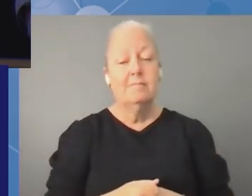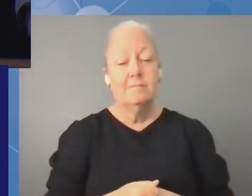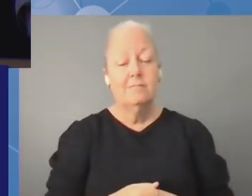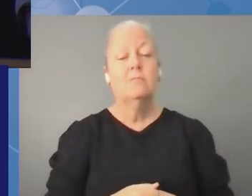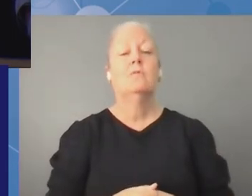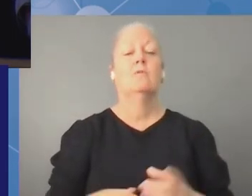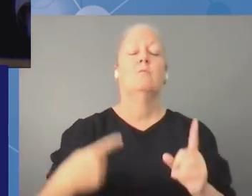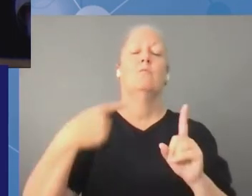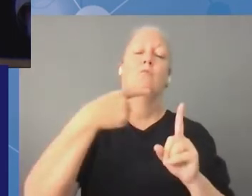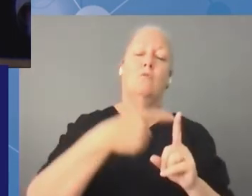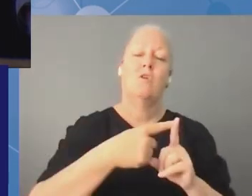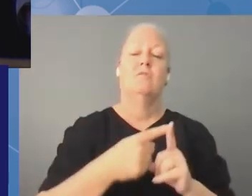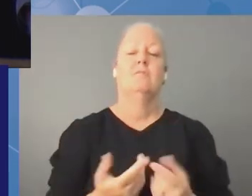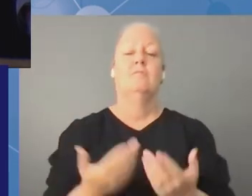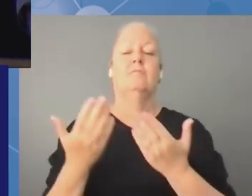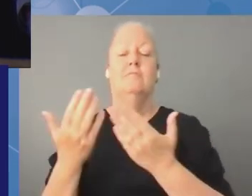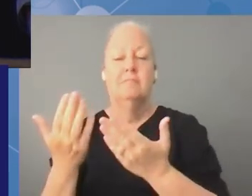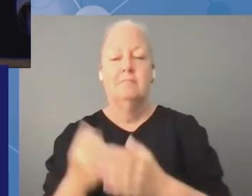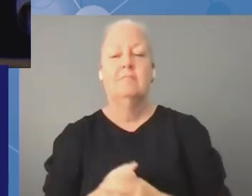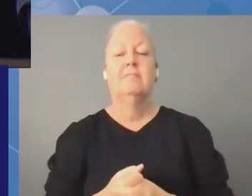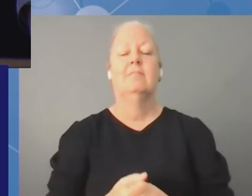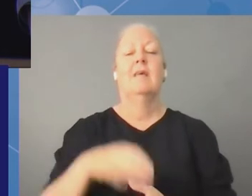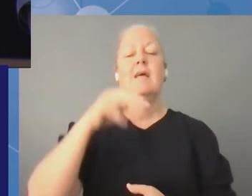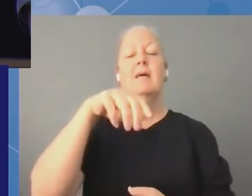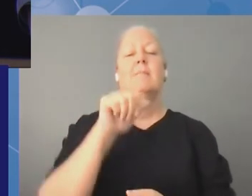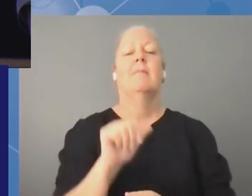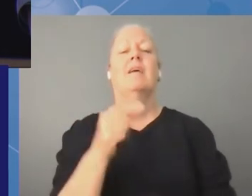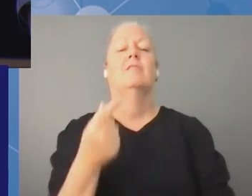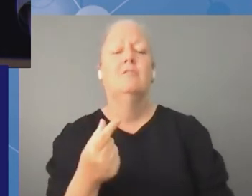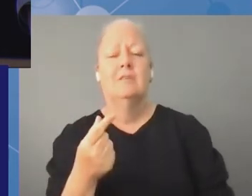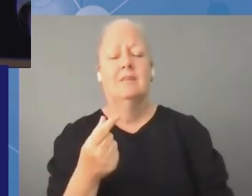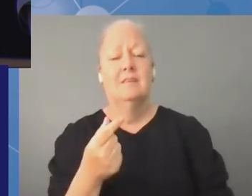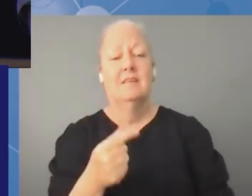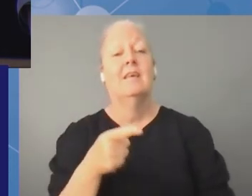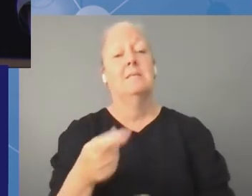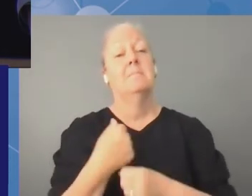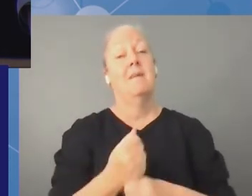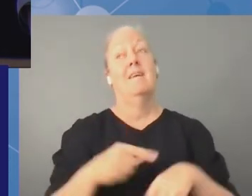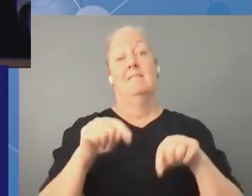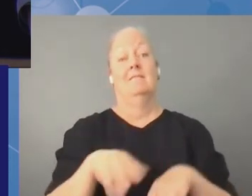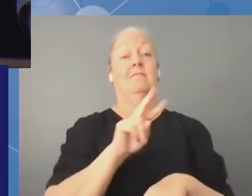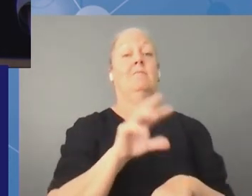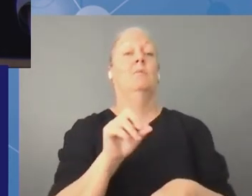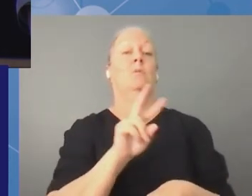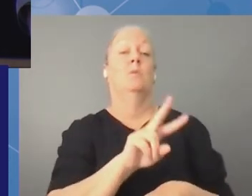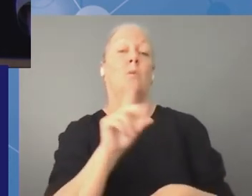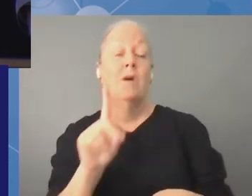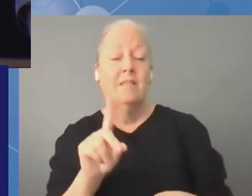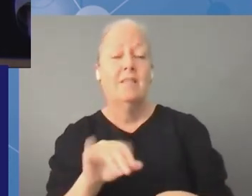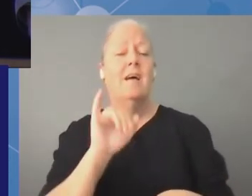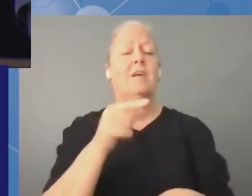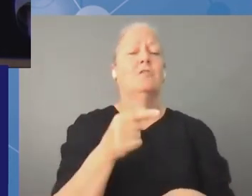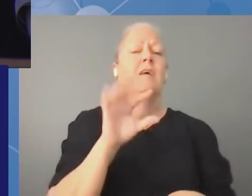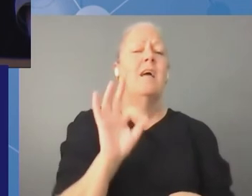work and for making this igf 2021 possible in spite of the pandemic